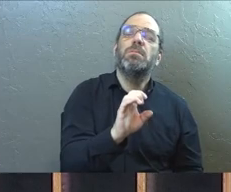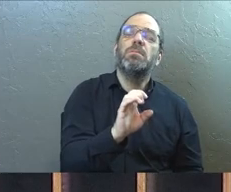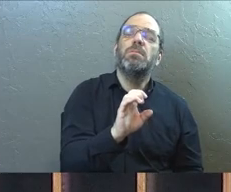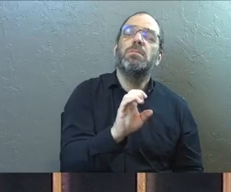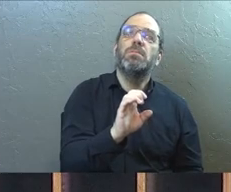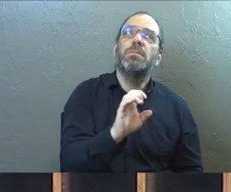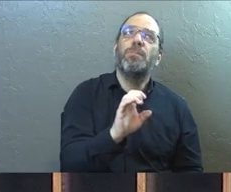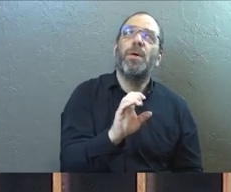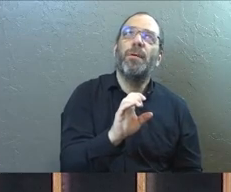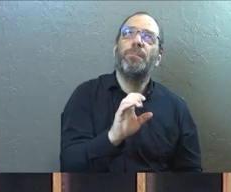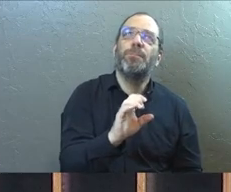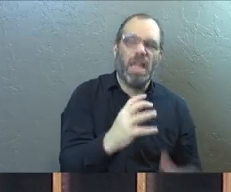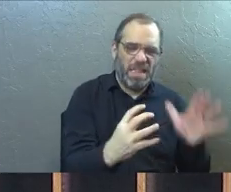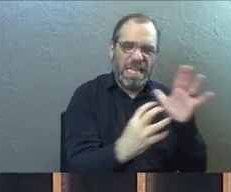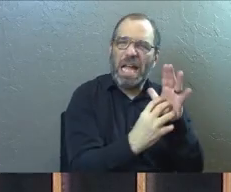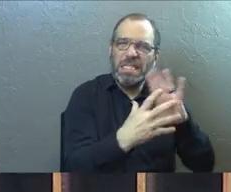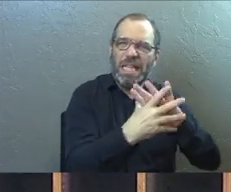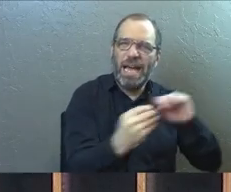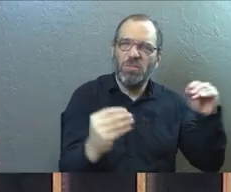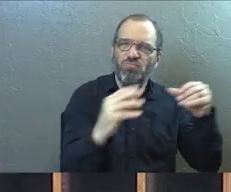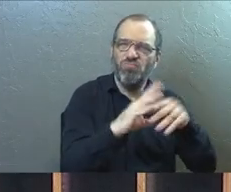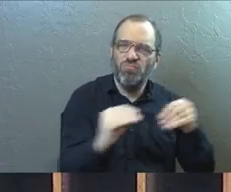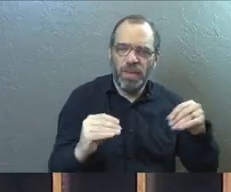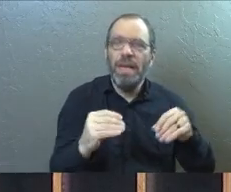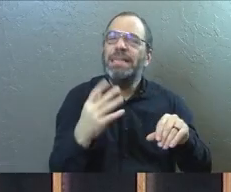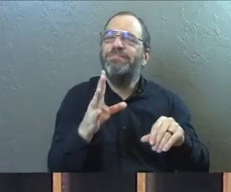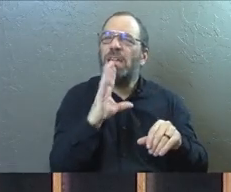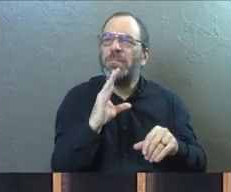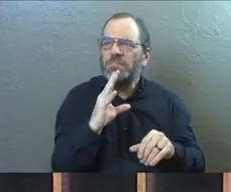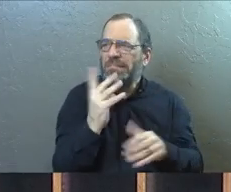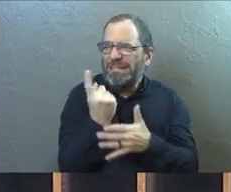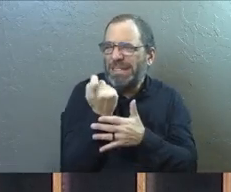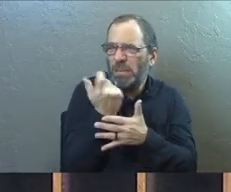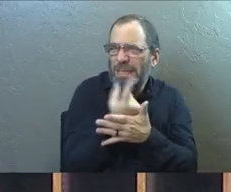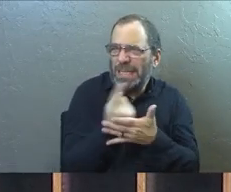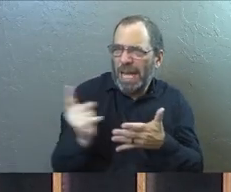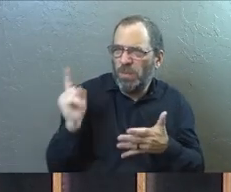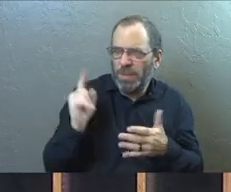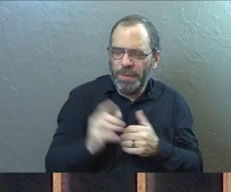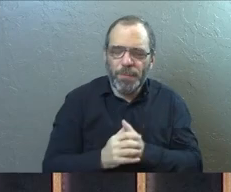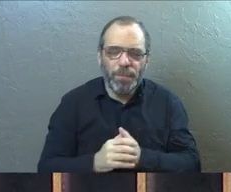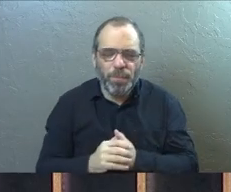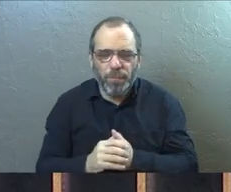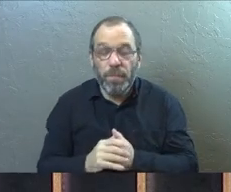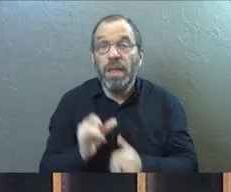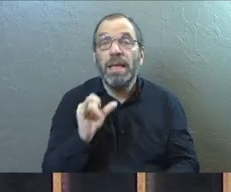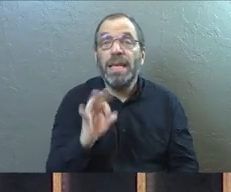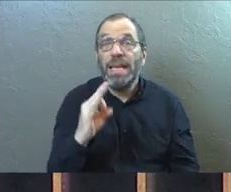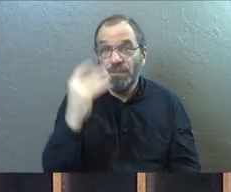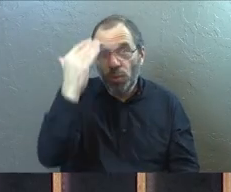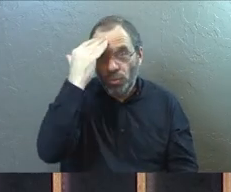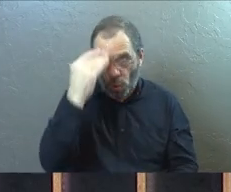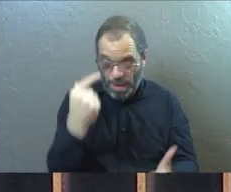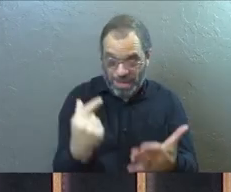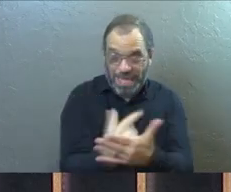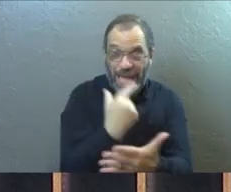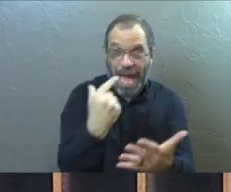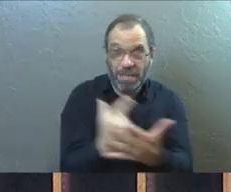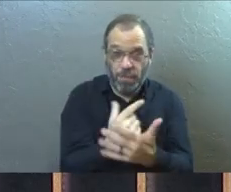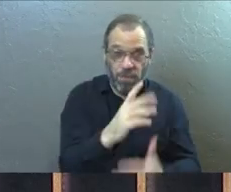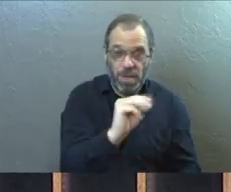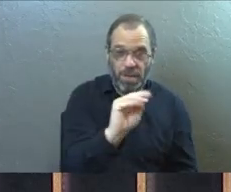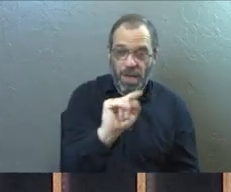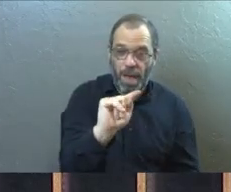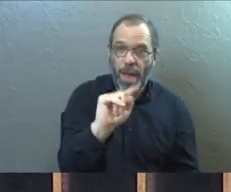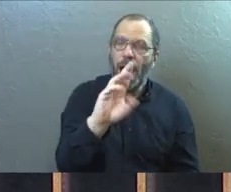And the context here, we talked about this a little bit last week. So if you know anything about the Gospels and the